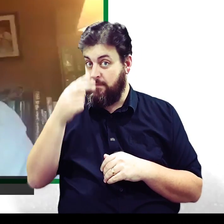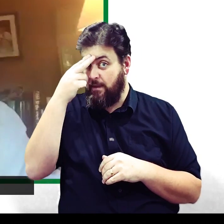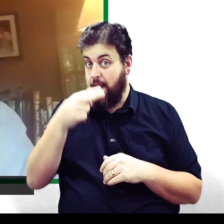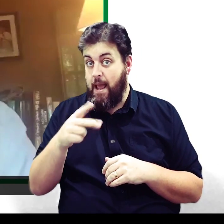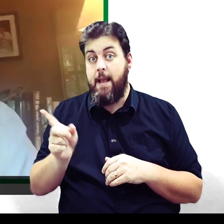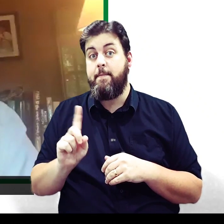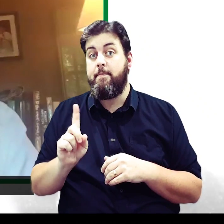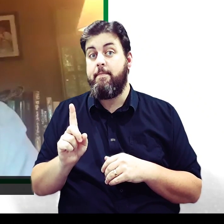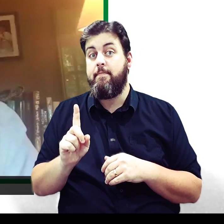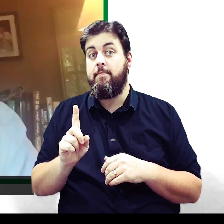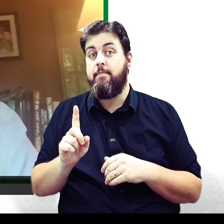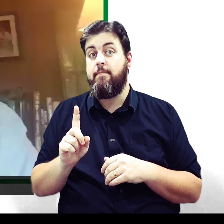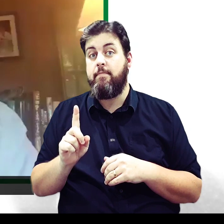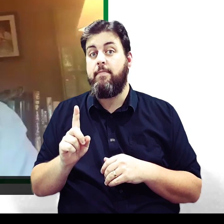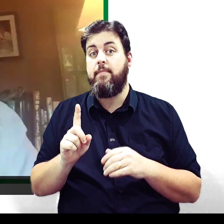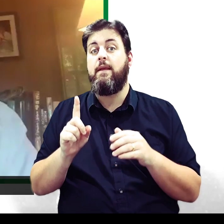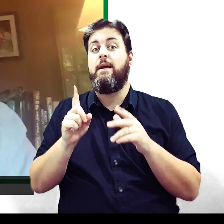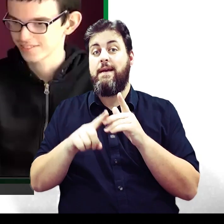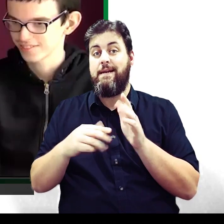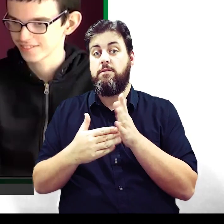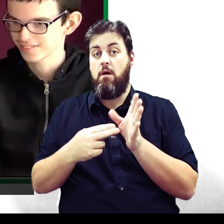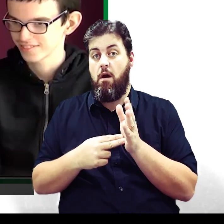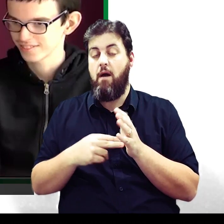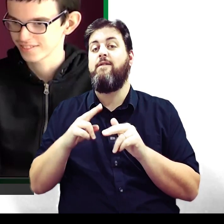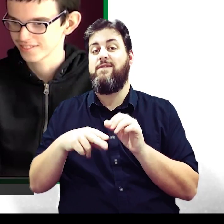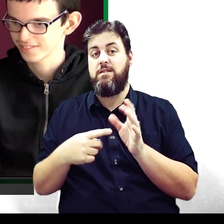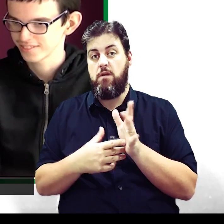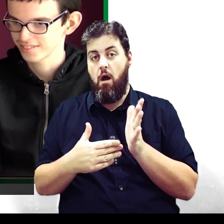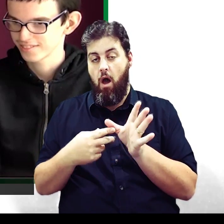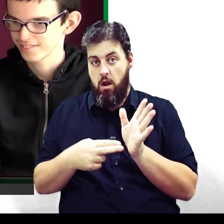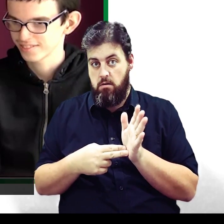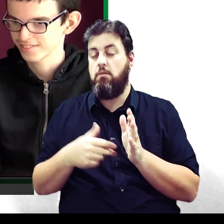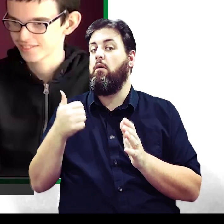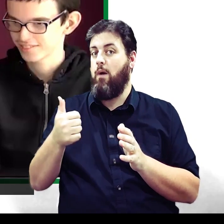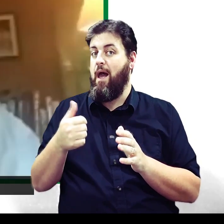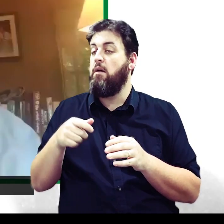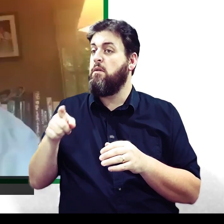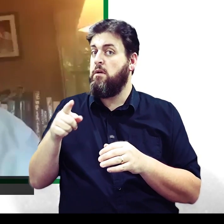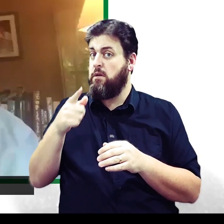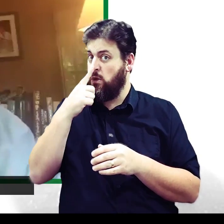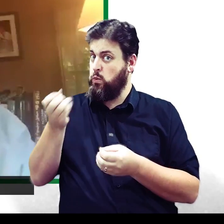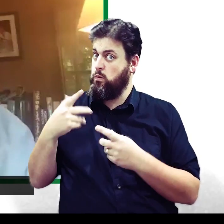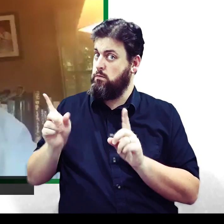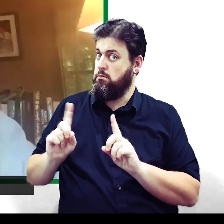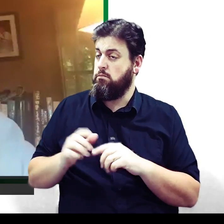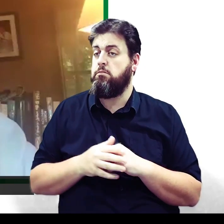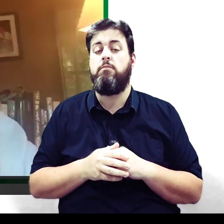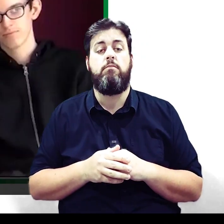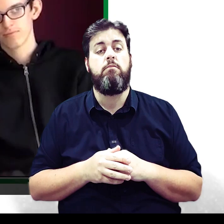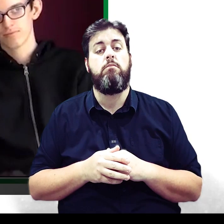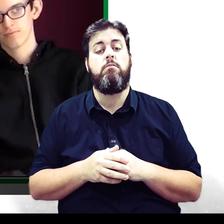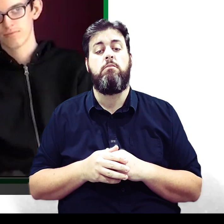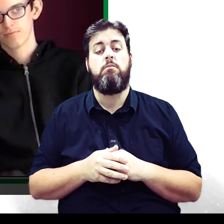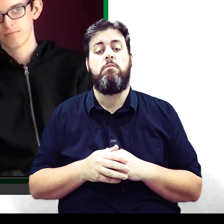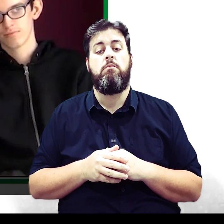your name is? Fizan. Fizan. Okay. Fizan, yes. Okay. So tell me, what do you want to ask?